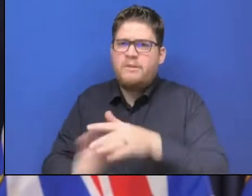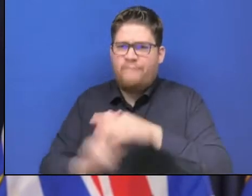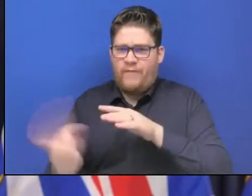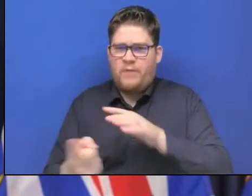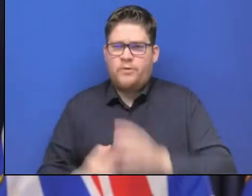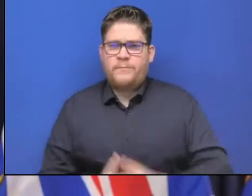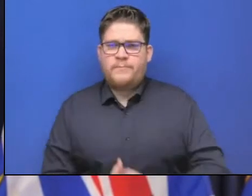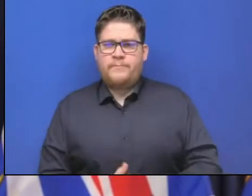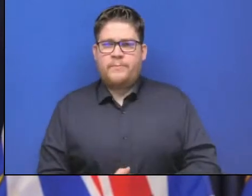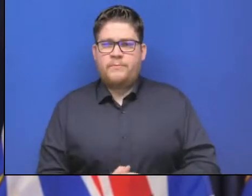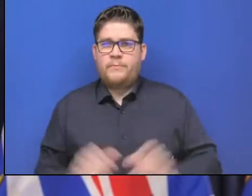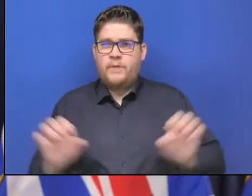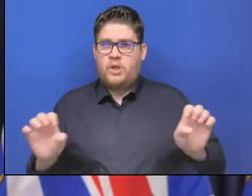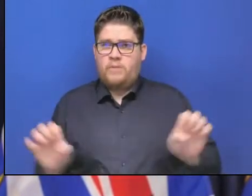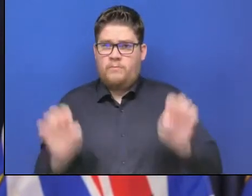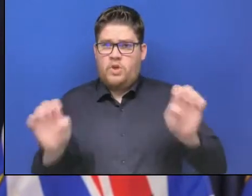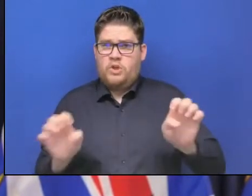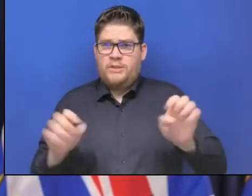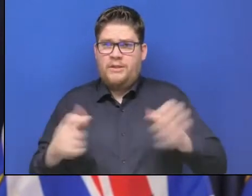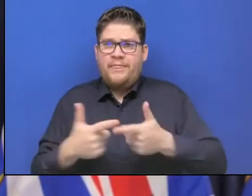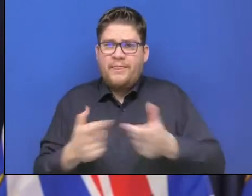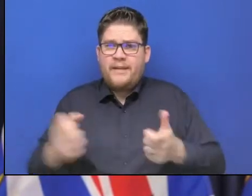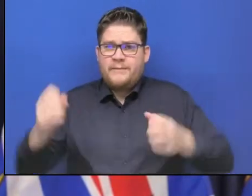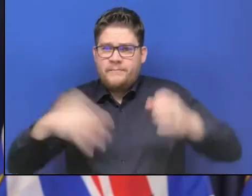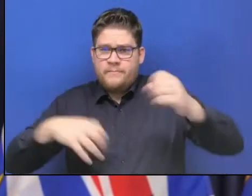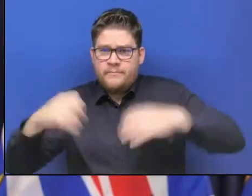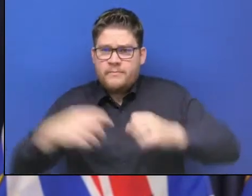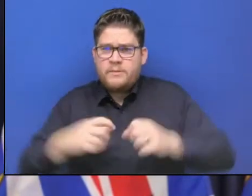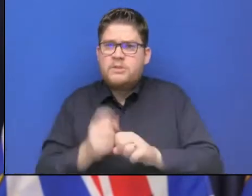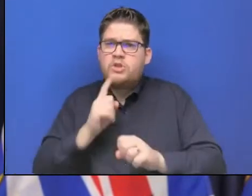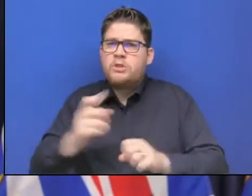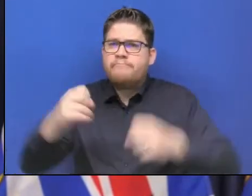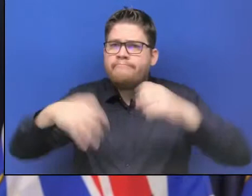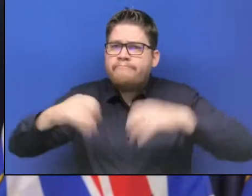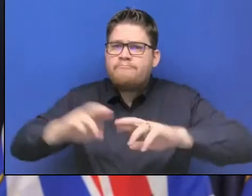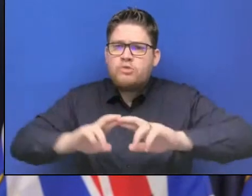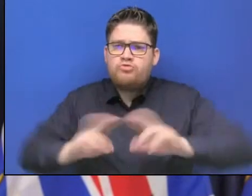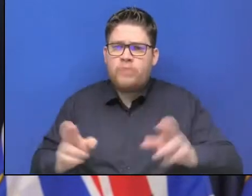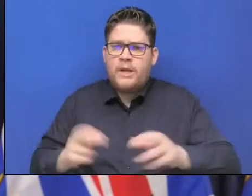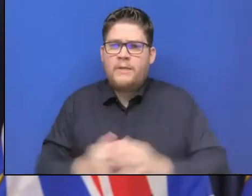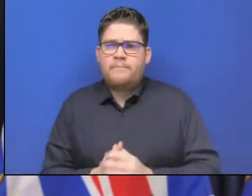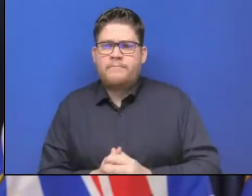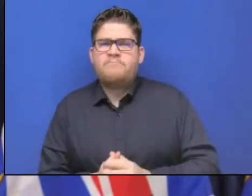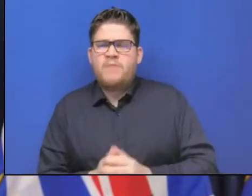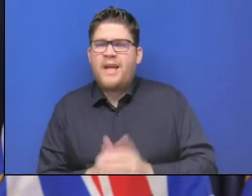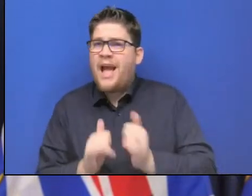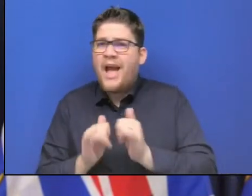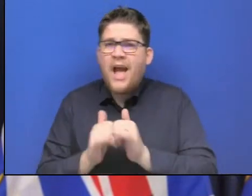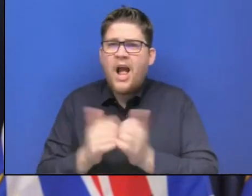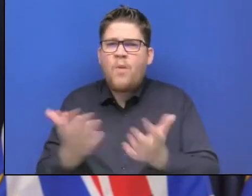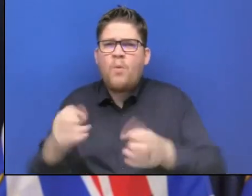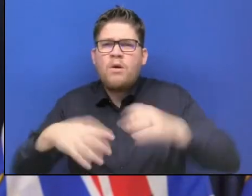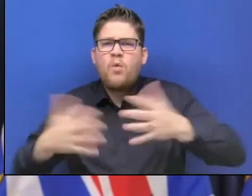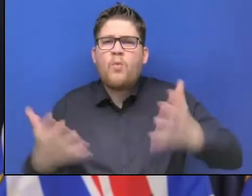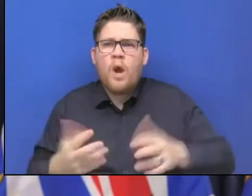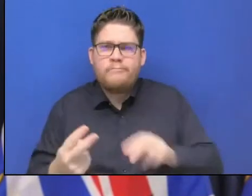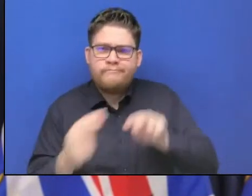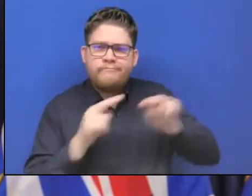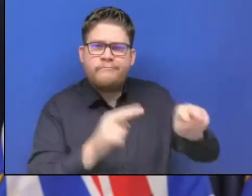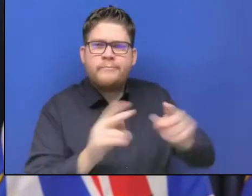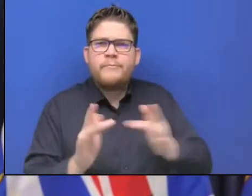great information to help you to get ready. I want to take a moment to again talk about the human side of this disaster.